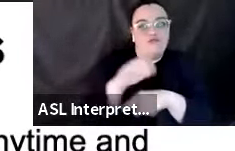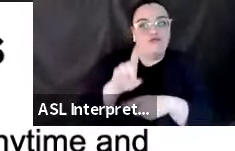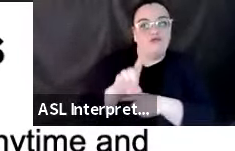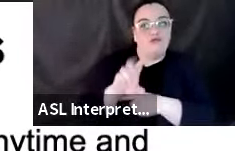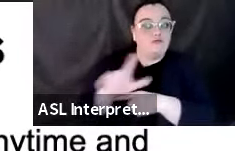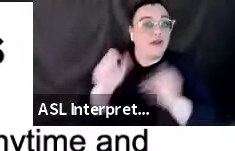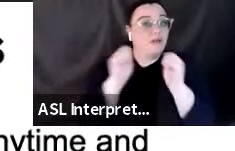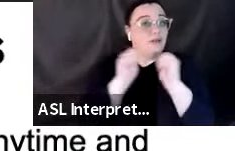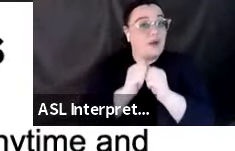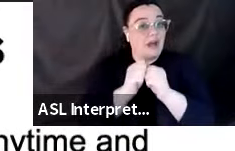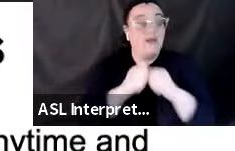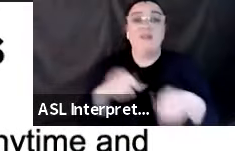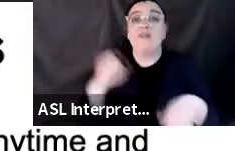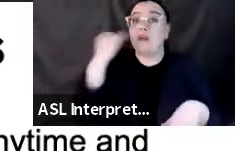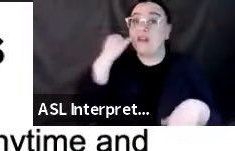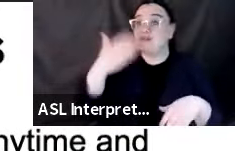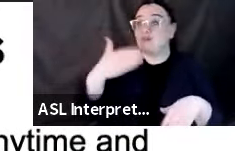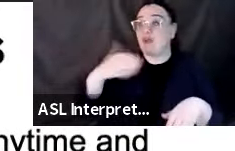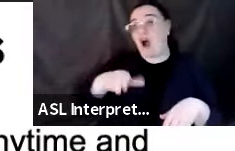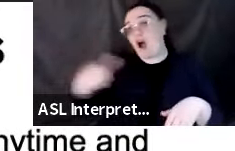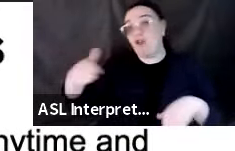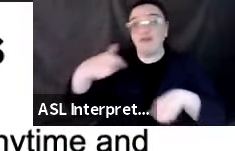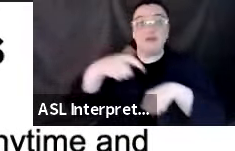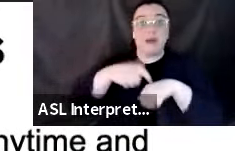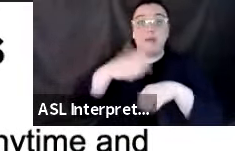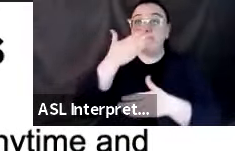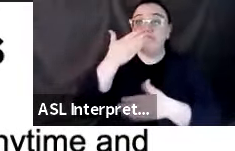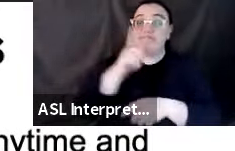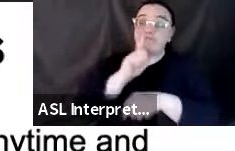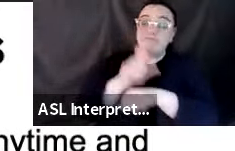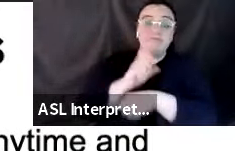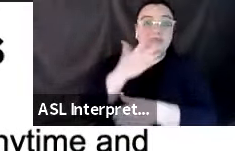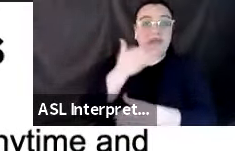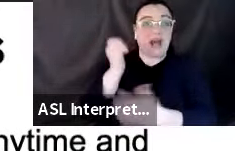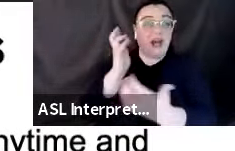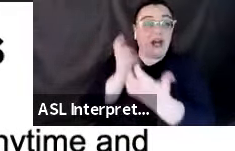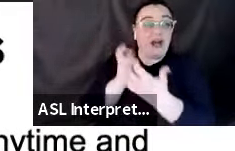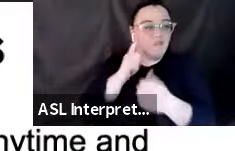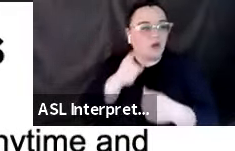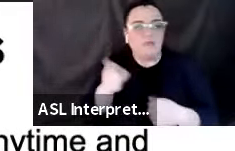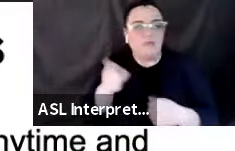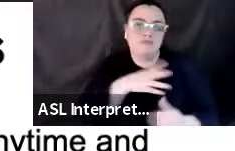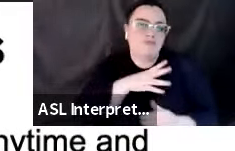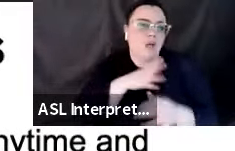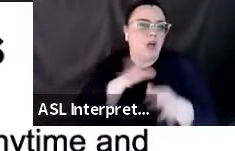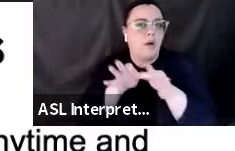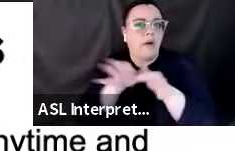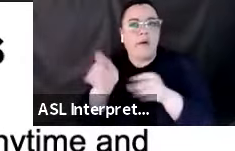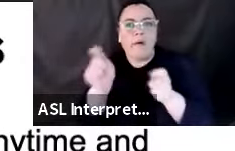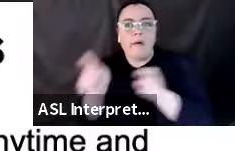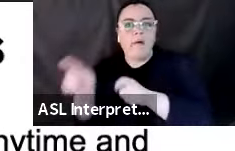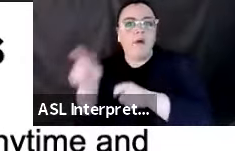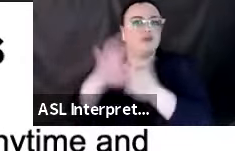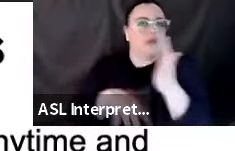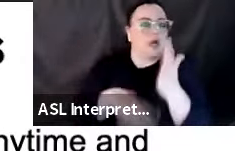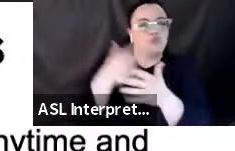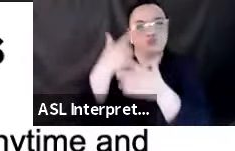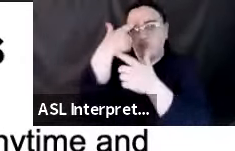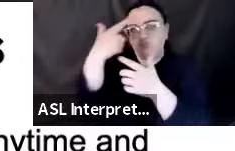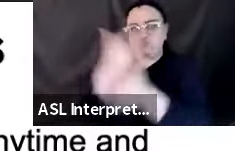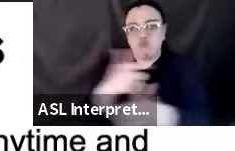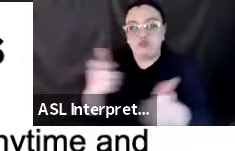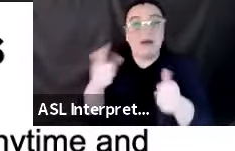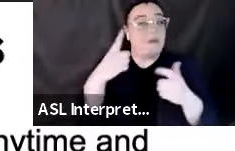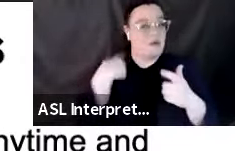are with us, of course, drill with us at 1021. And great ShakeAlert earthquake drills are all about that. in fact, there are millions of